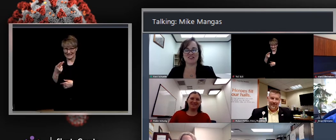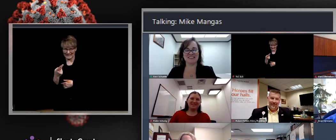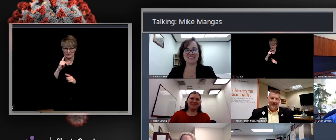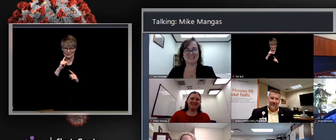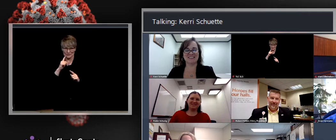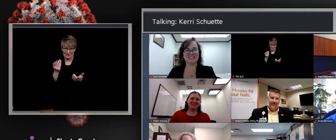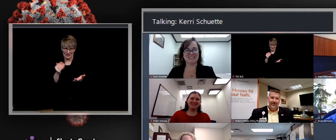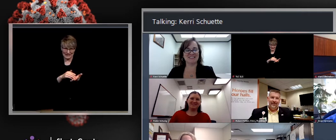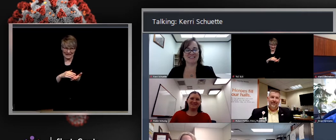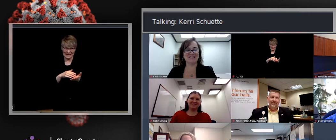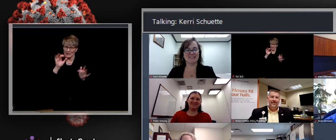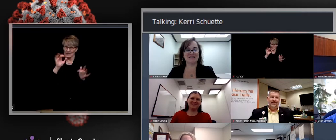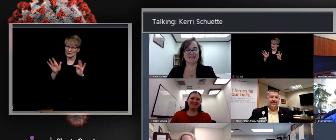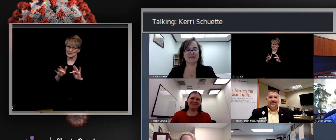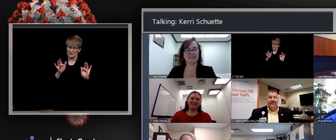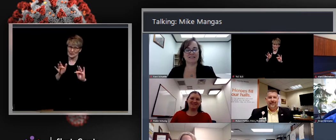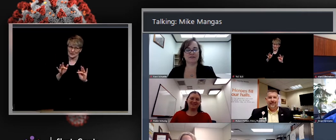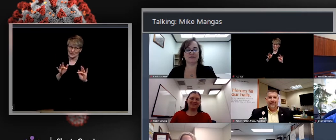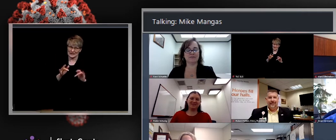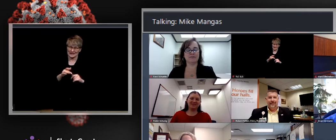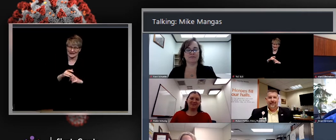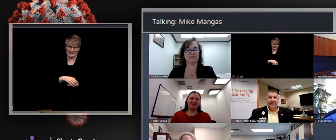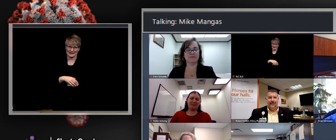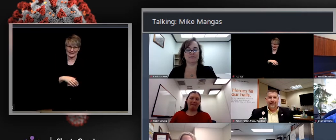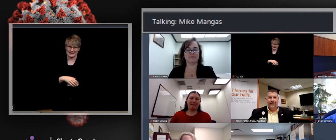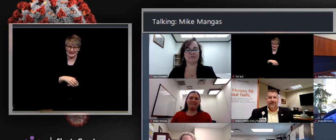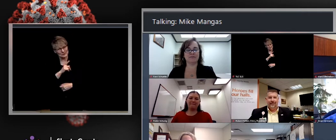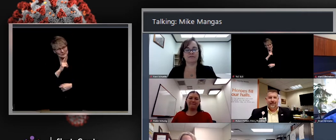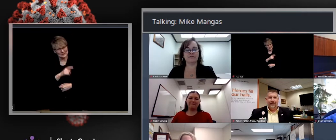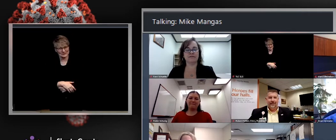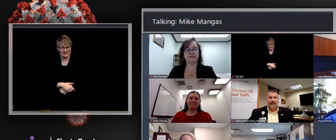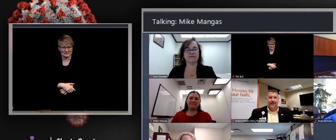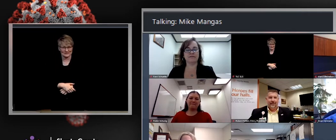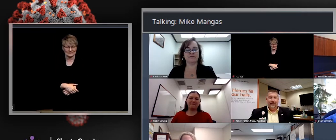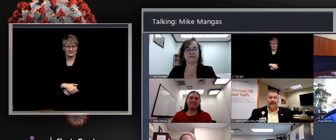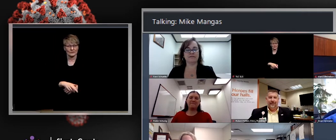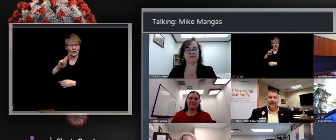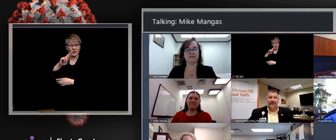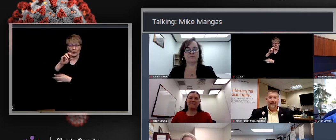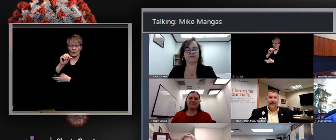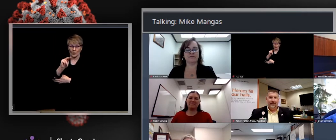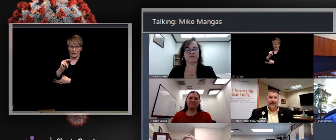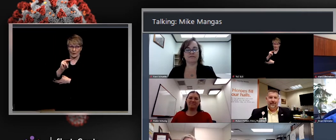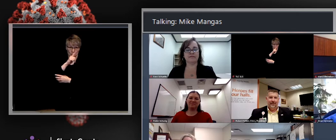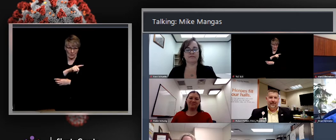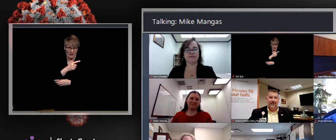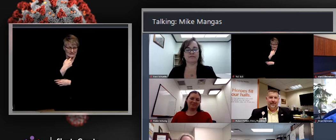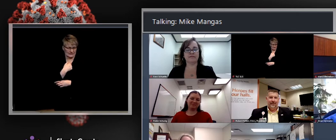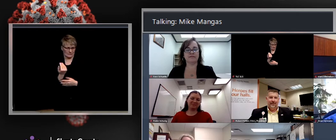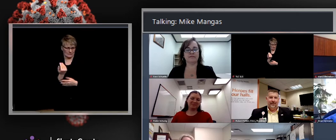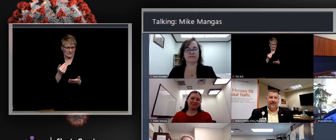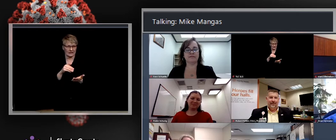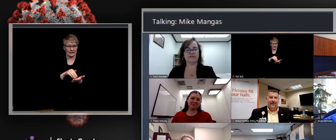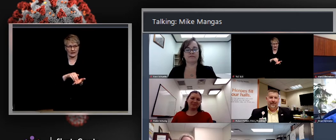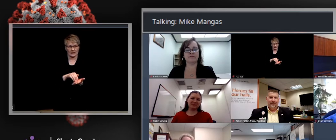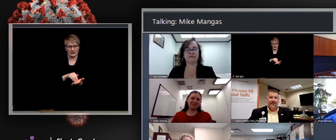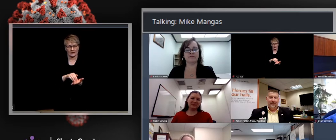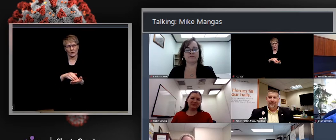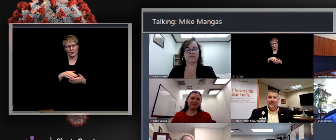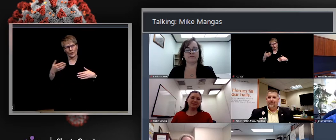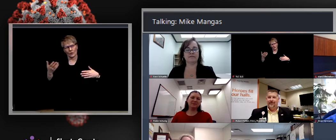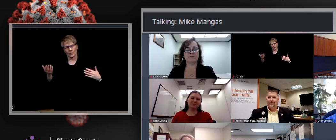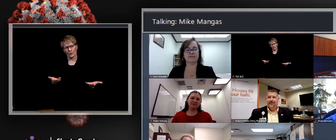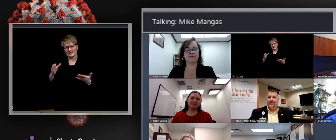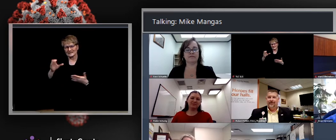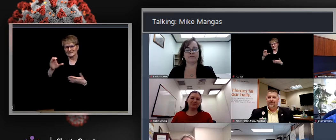Sure, of course. So if that's the case, Robin, could you tell me again, please, you know, what the, what the CDPH is working